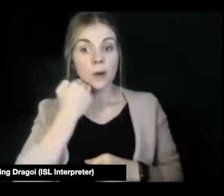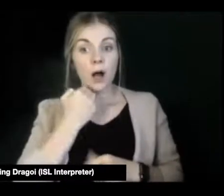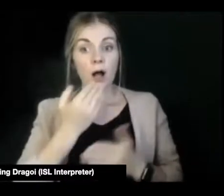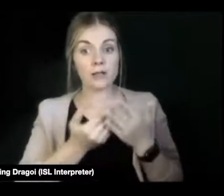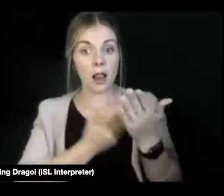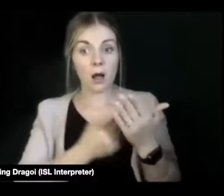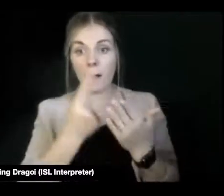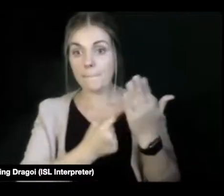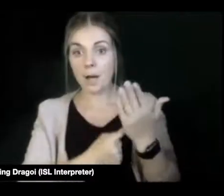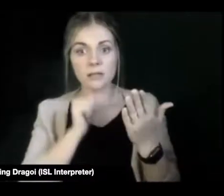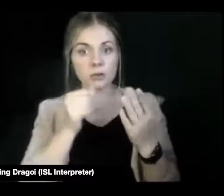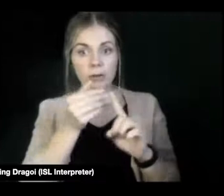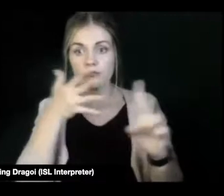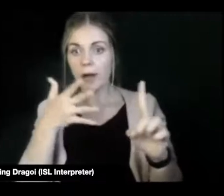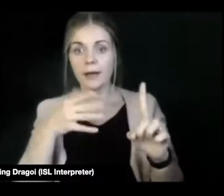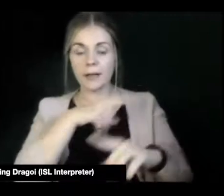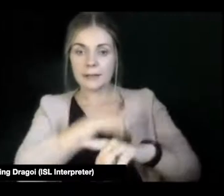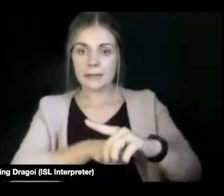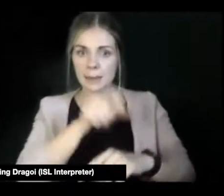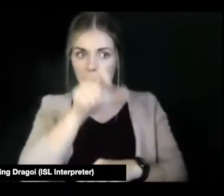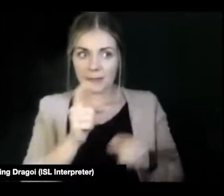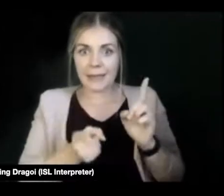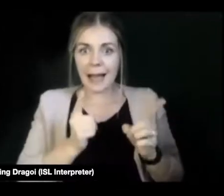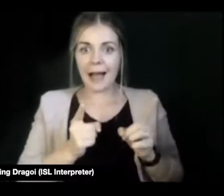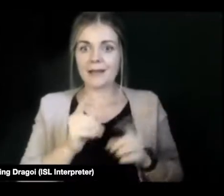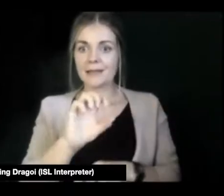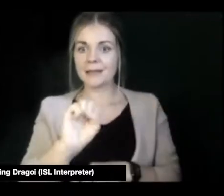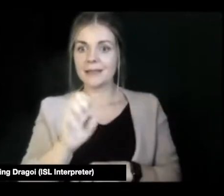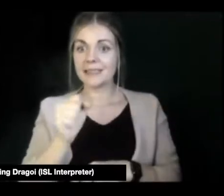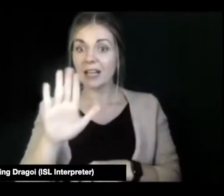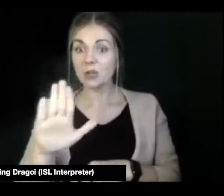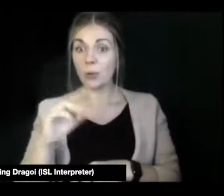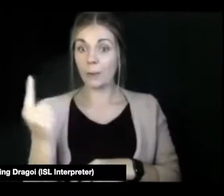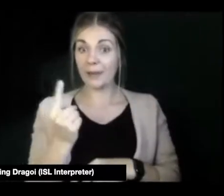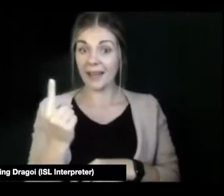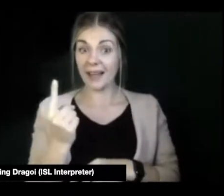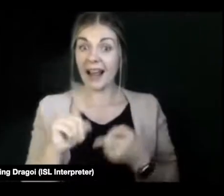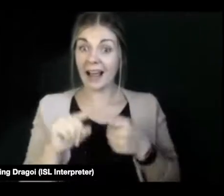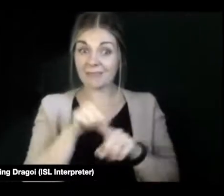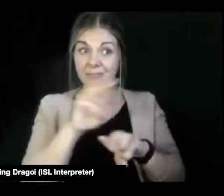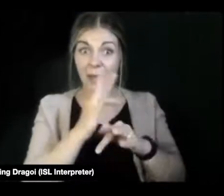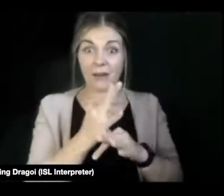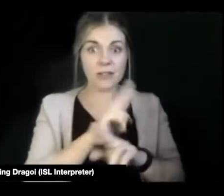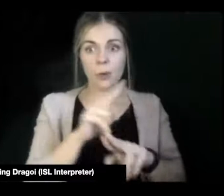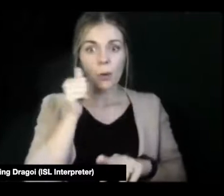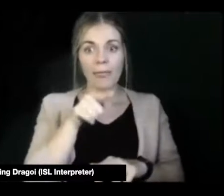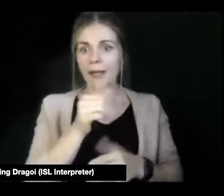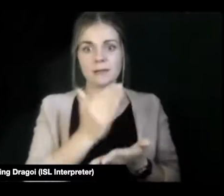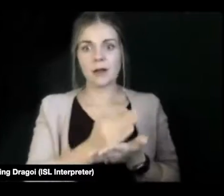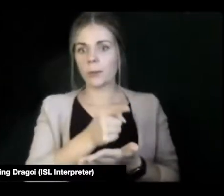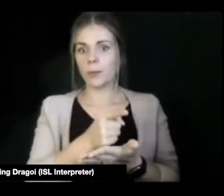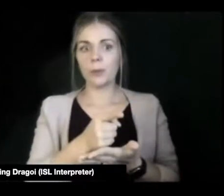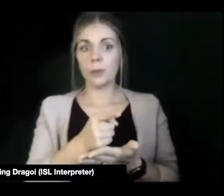don't recognise disabled people as sexual beings and as parents, don't let that stop you. It's being done, like Selena said,